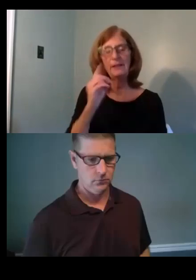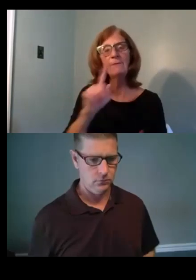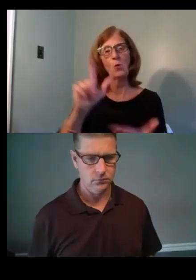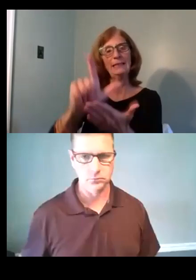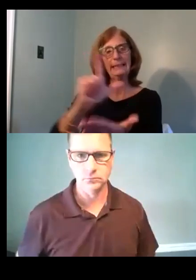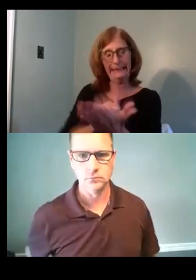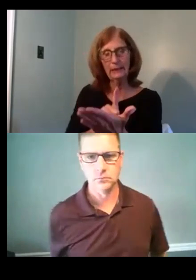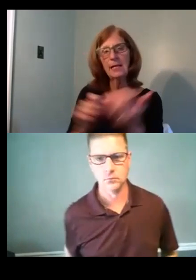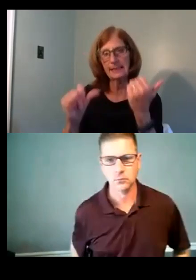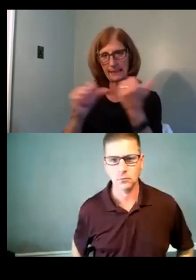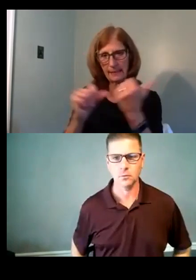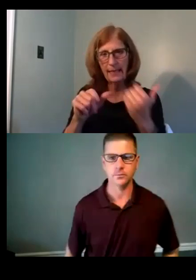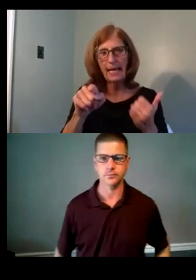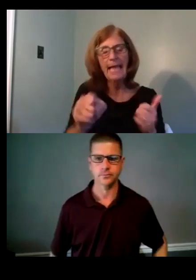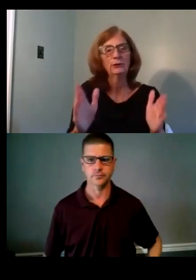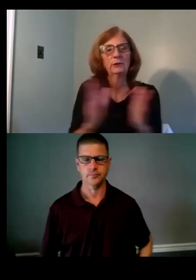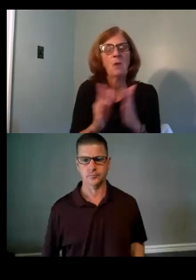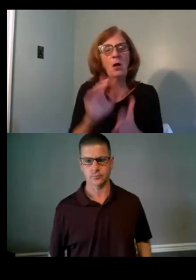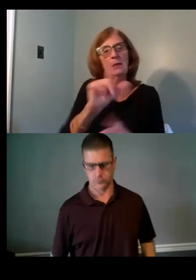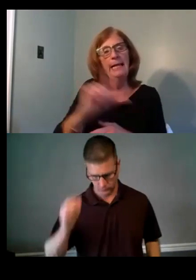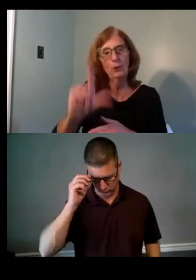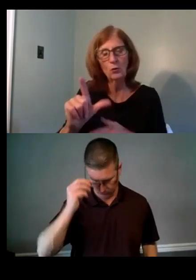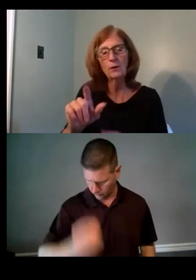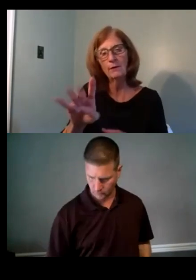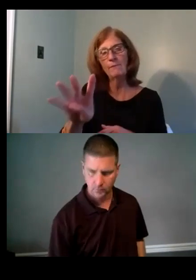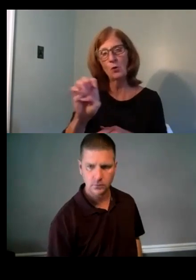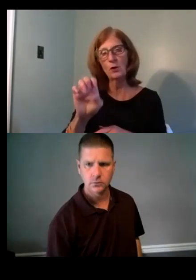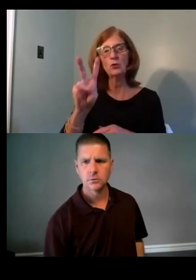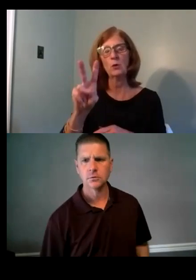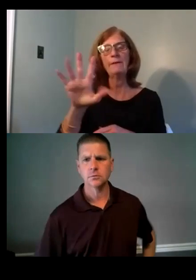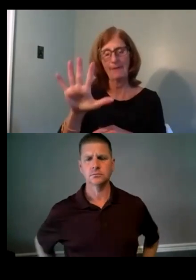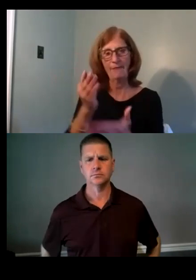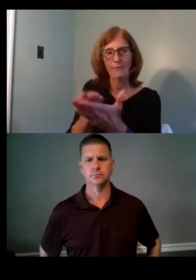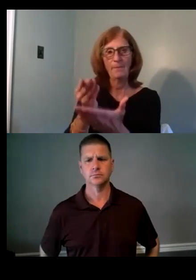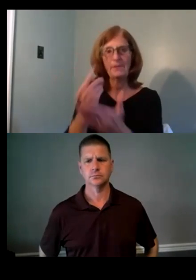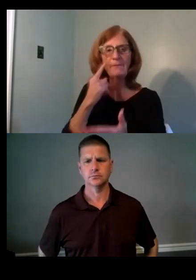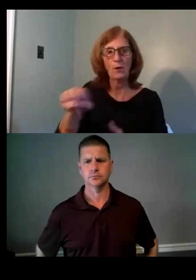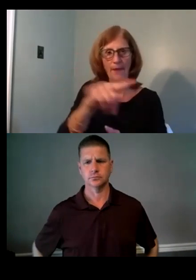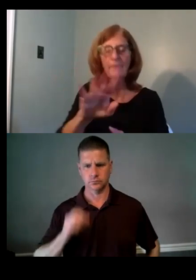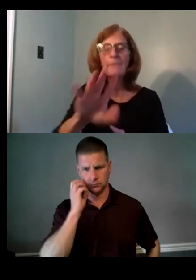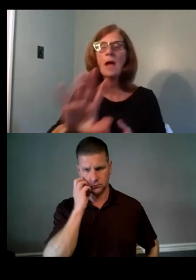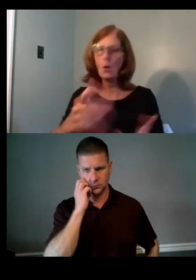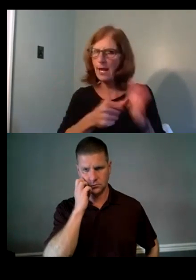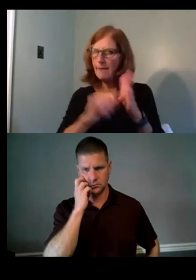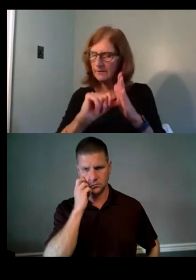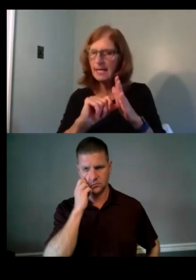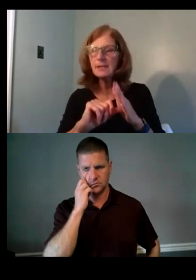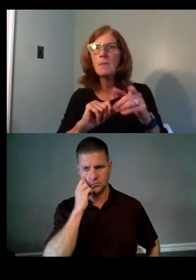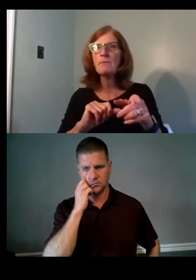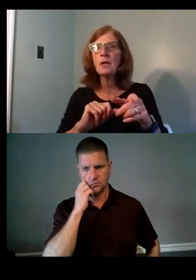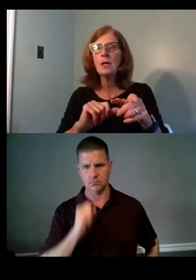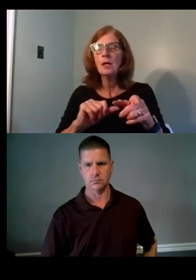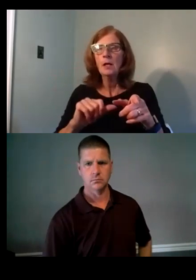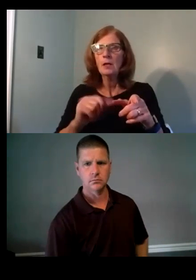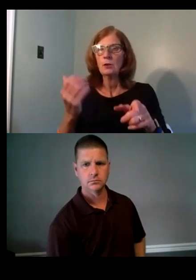program, and small landlord funds in the amount of $425,000. Uh, I do want to note that the first draft that was approved during the